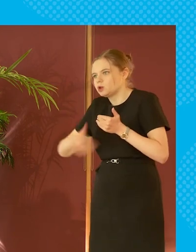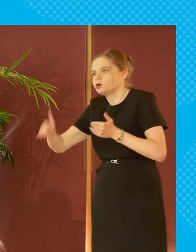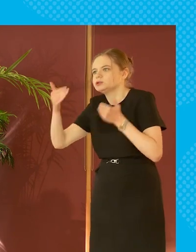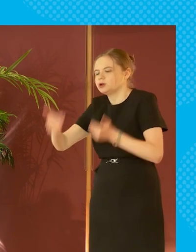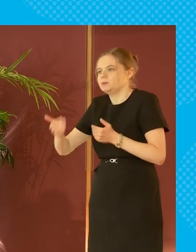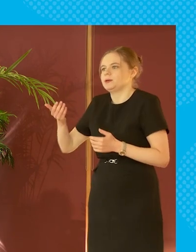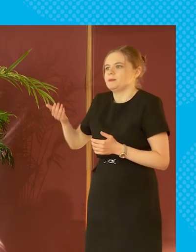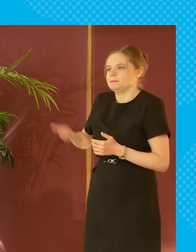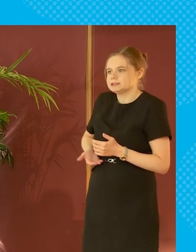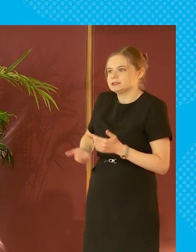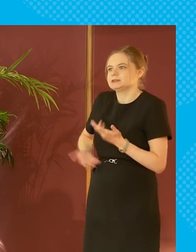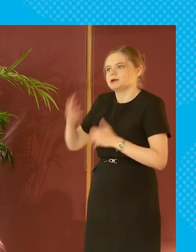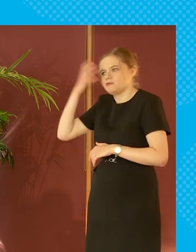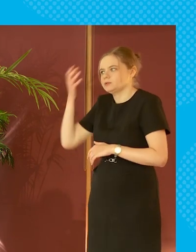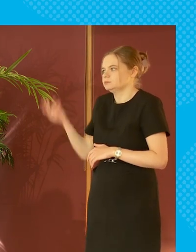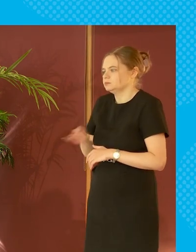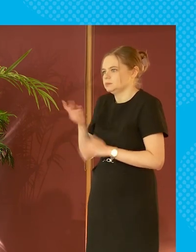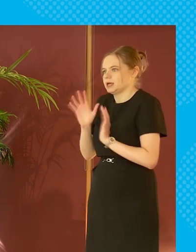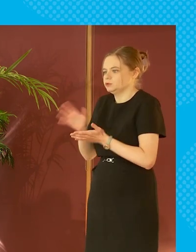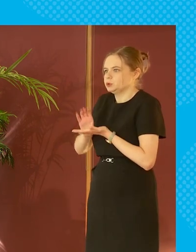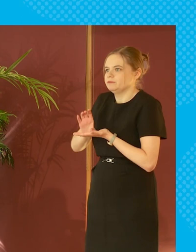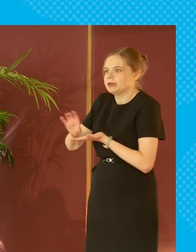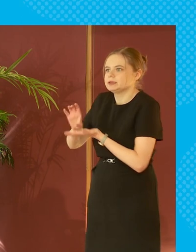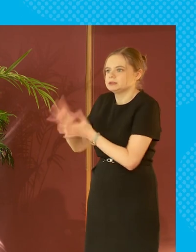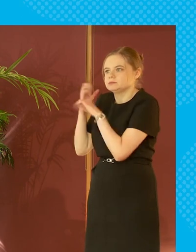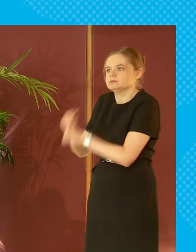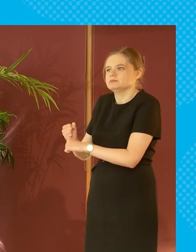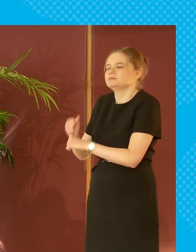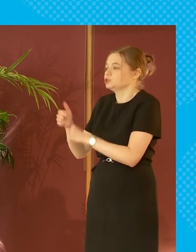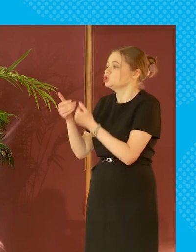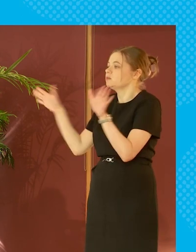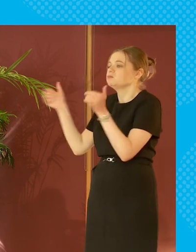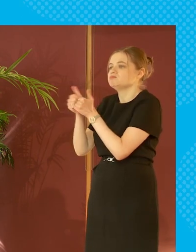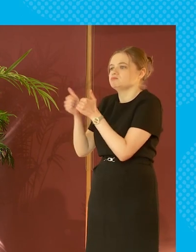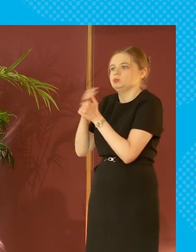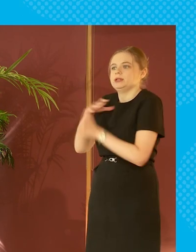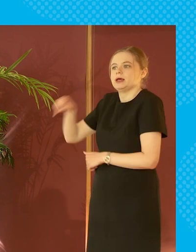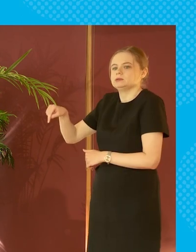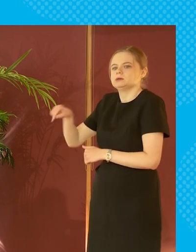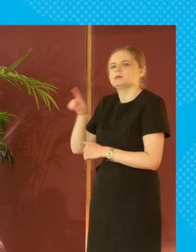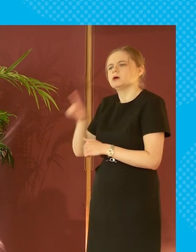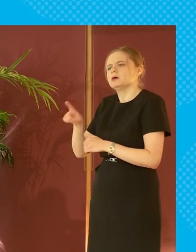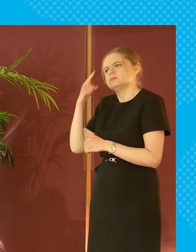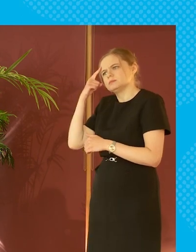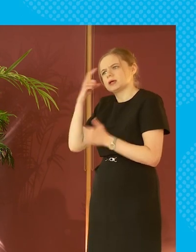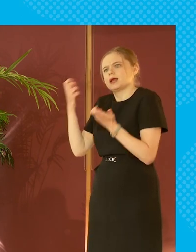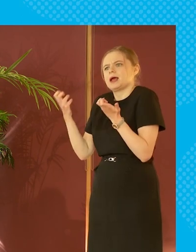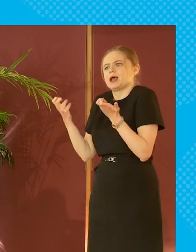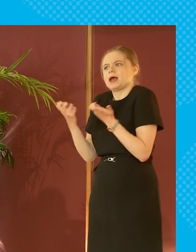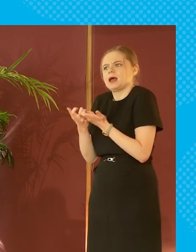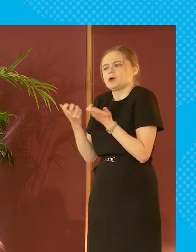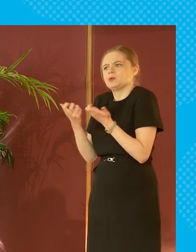long term from both business and from government and i think there's general agreement that that's that's what's needed but how do we